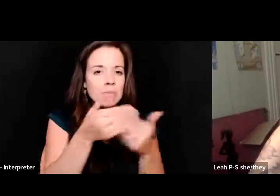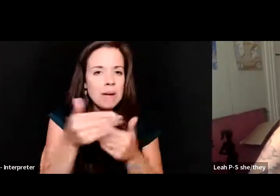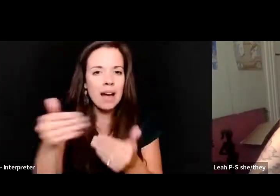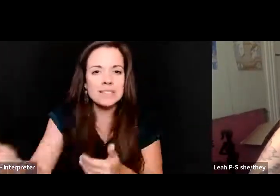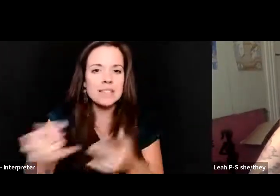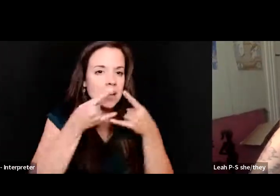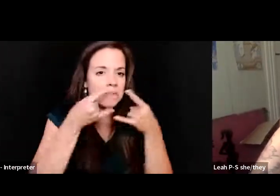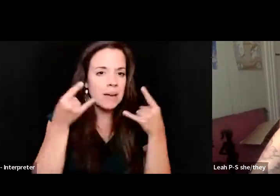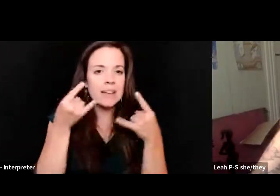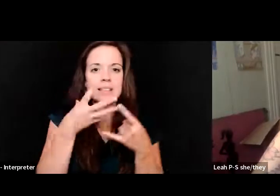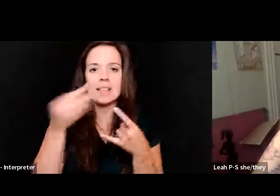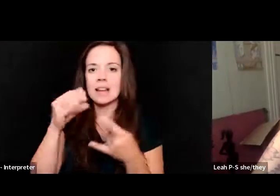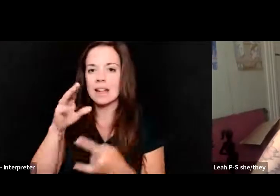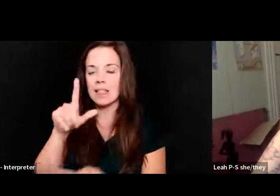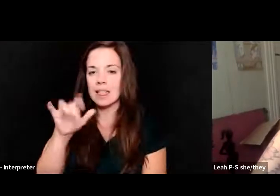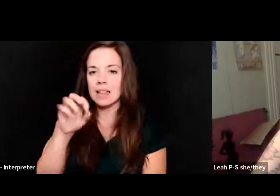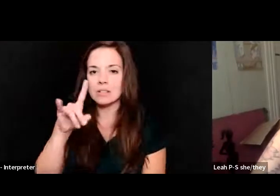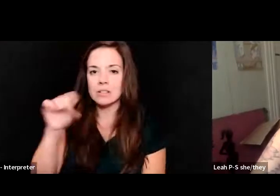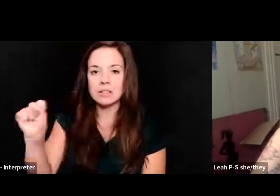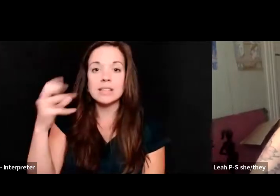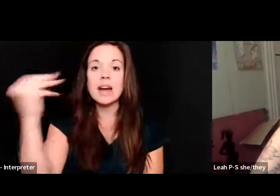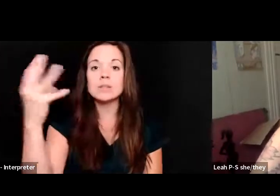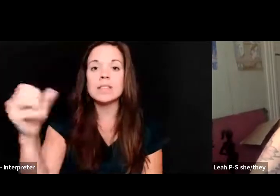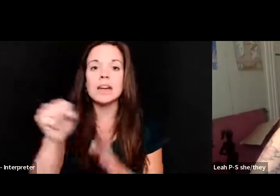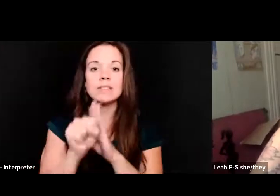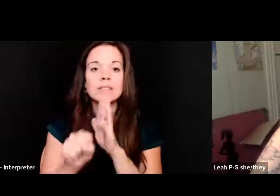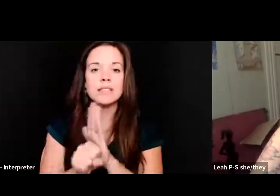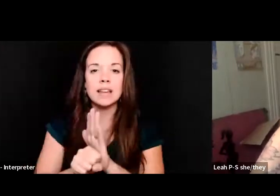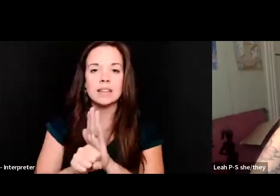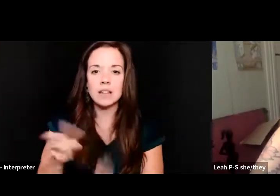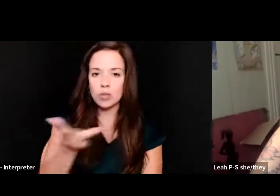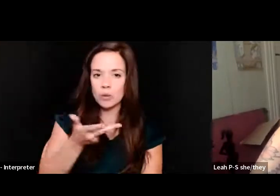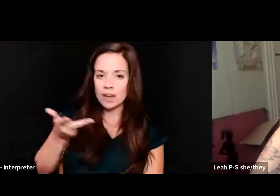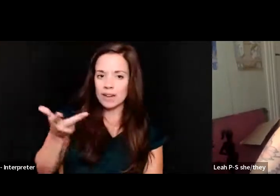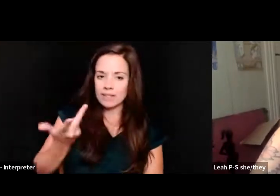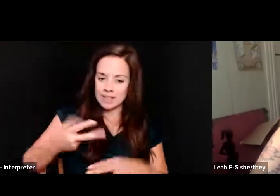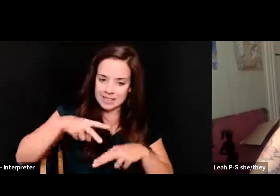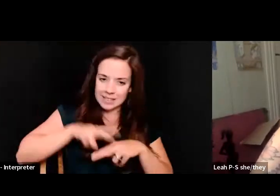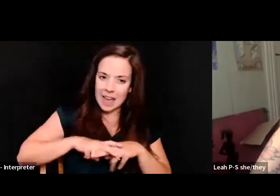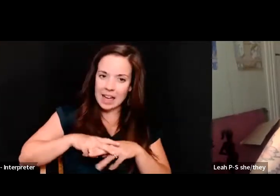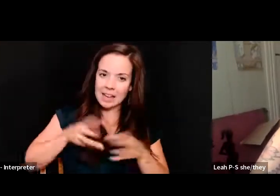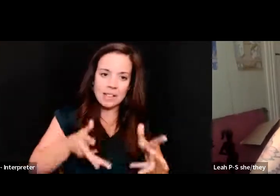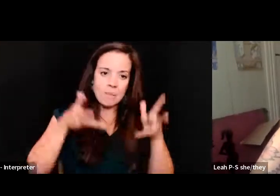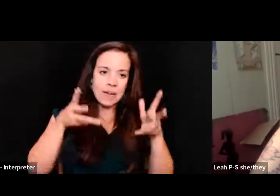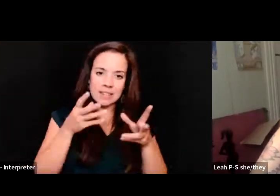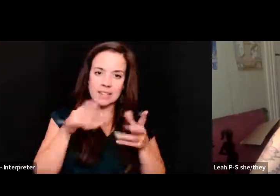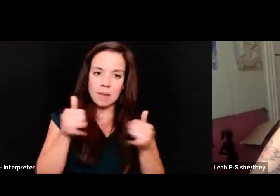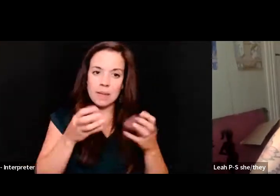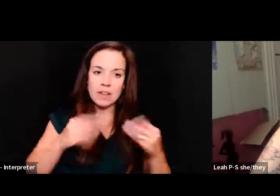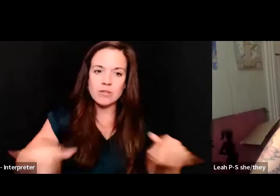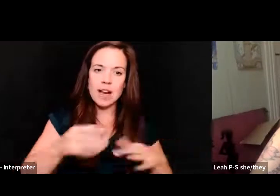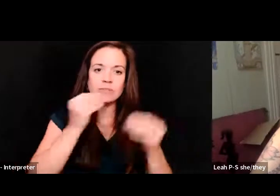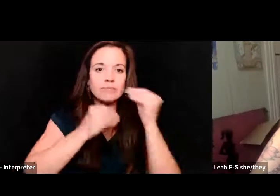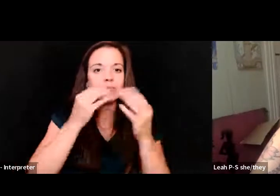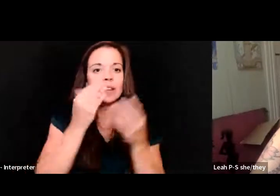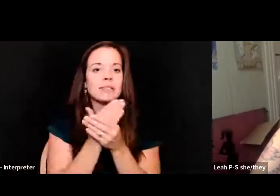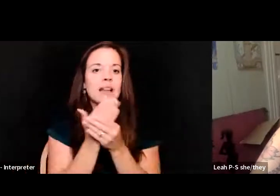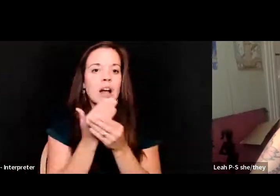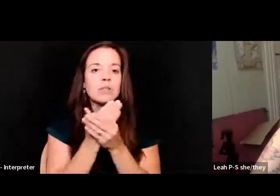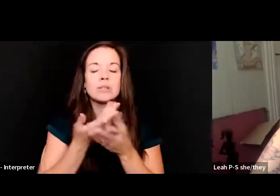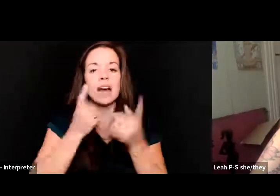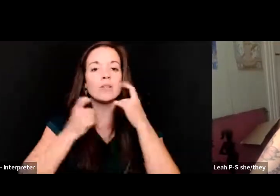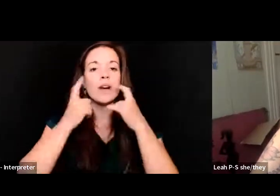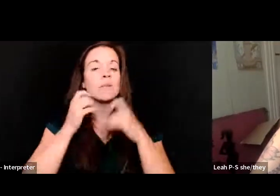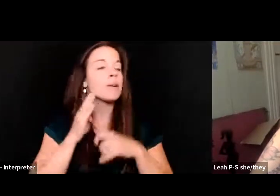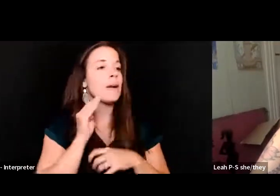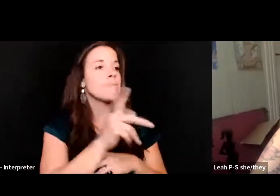and lentils outside of the state. The three of us sat in the abandoned playground and ate tacos. I cried when I went back to the grocery store after nine